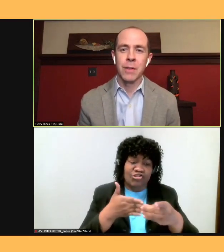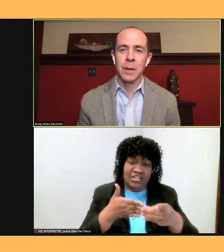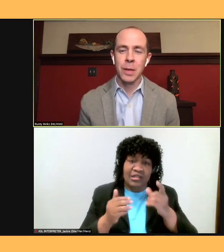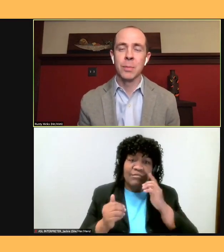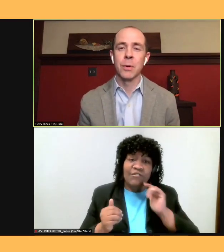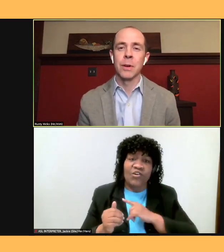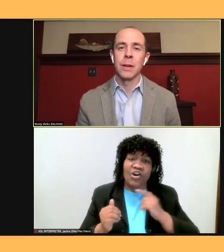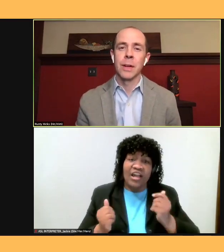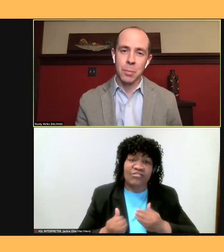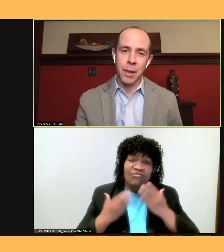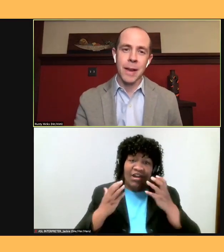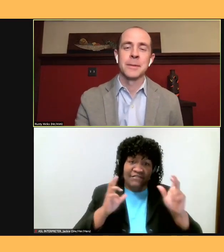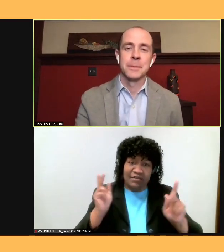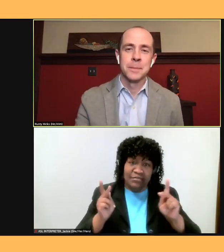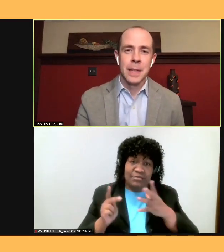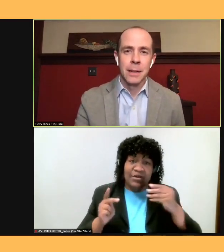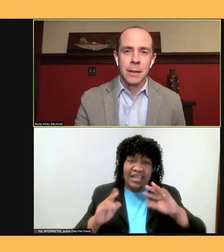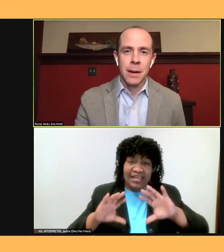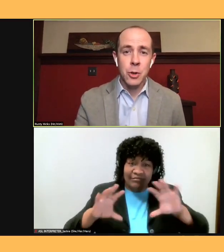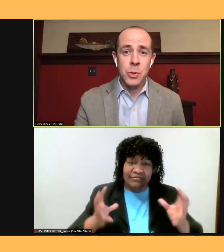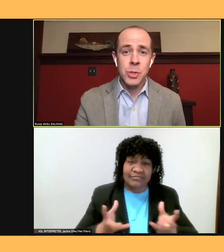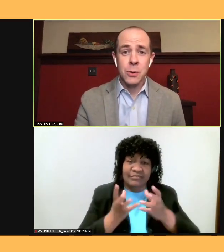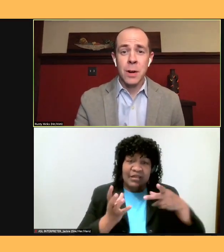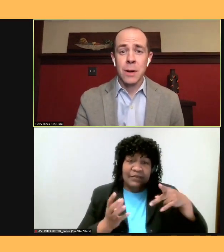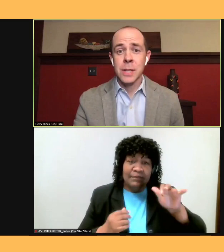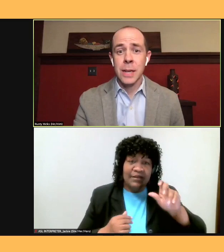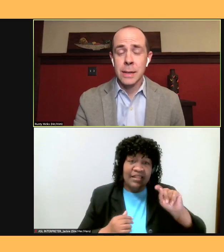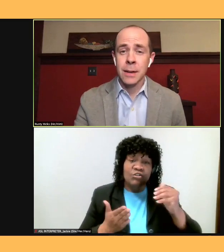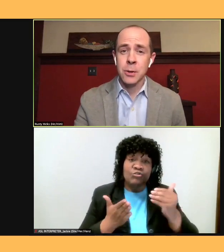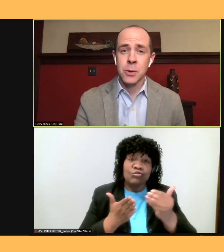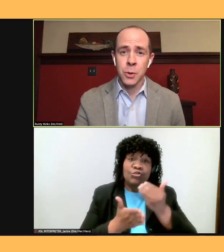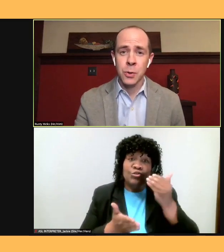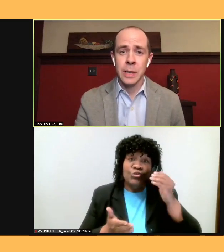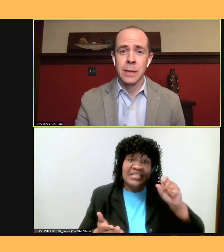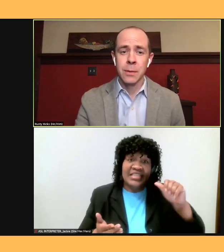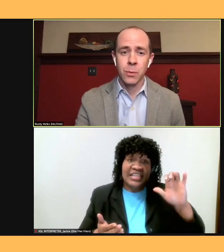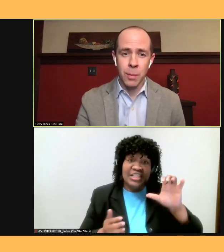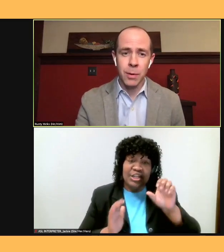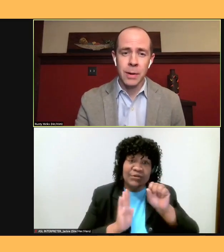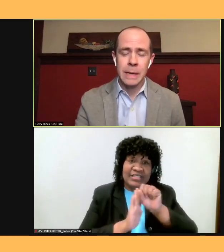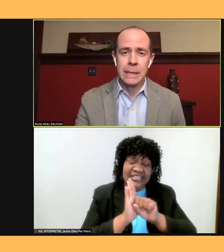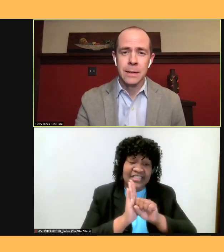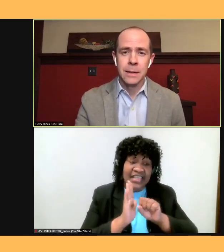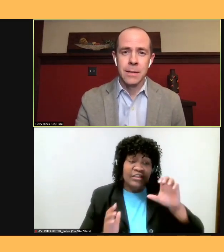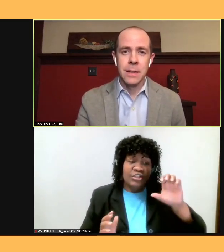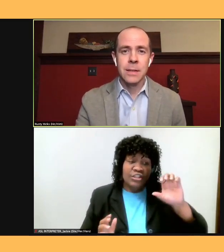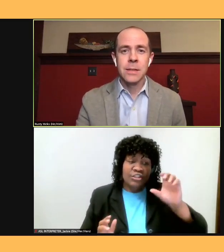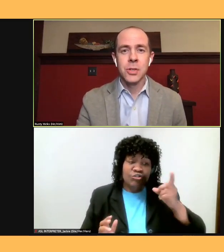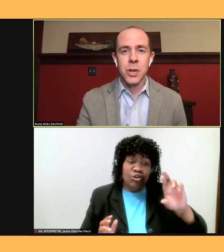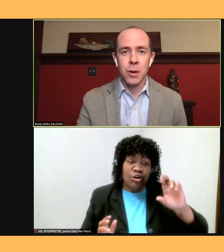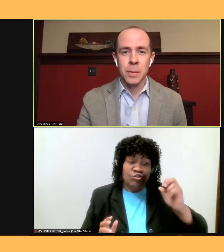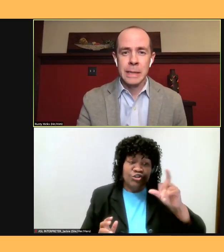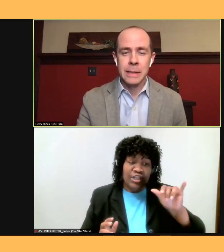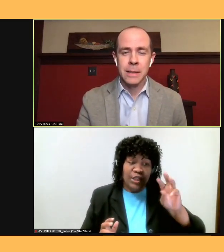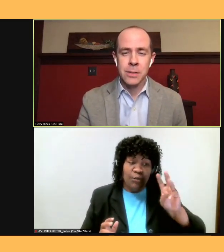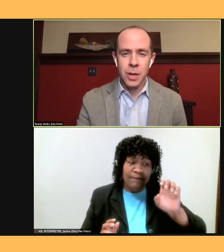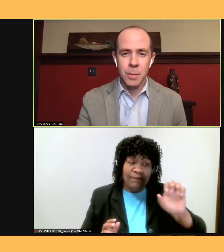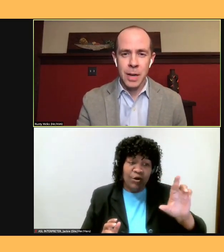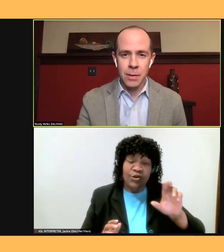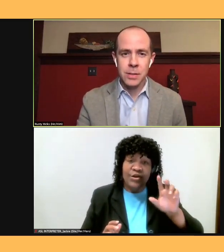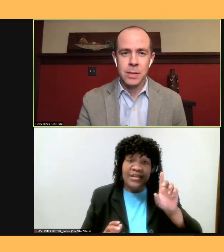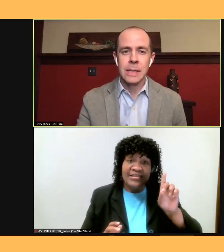and planet. Our new Secretary of State, Dr. Shirley Weber, our DNC Chairman, Jamie Harrison,